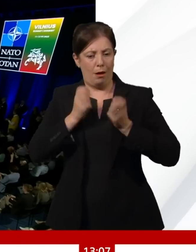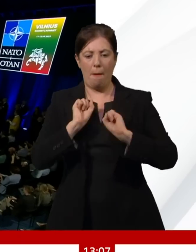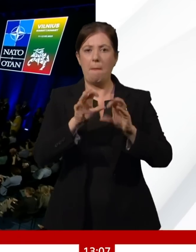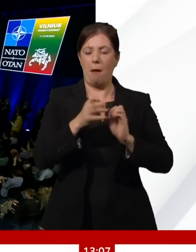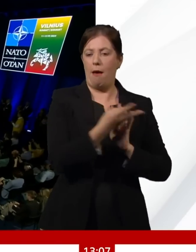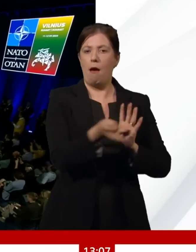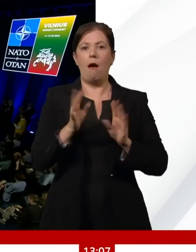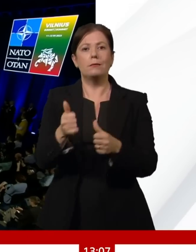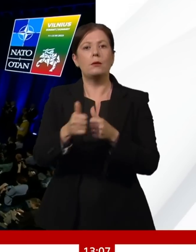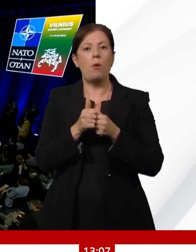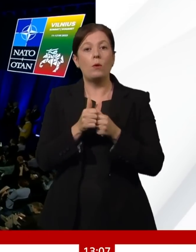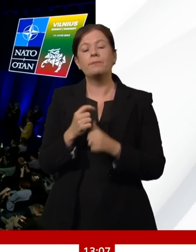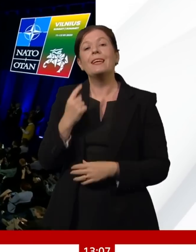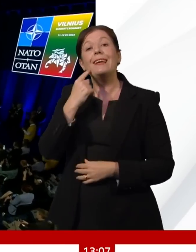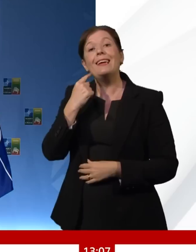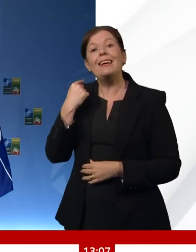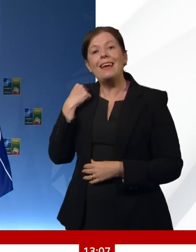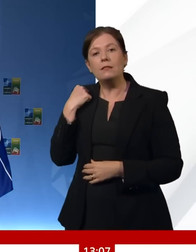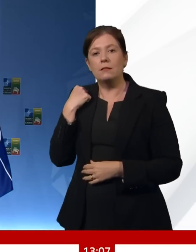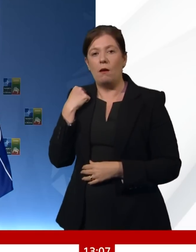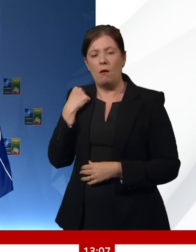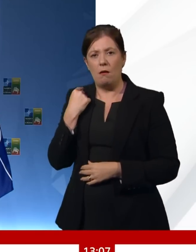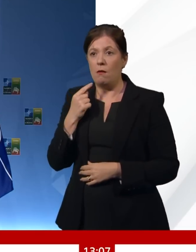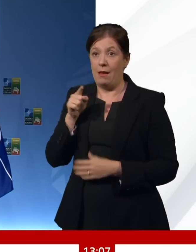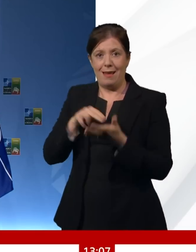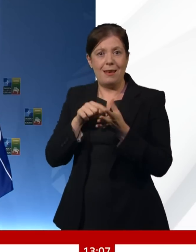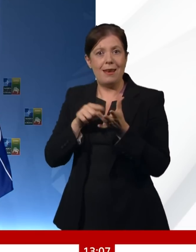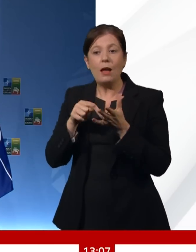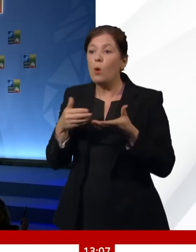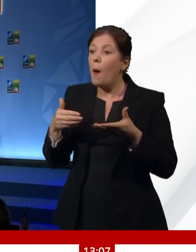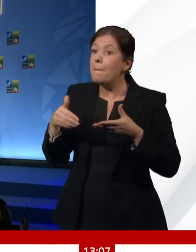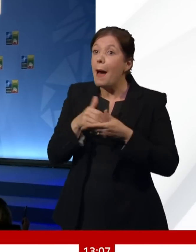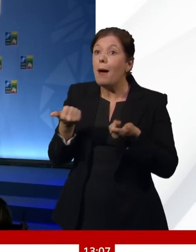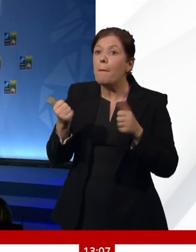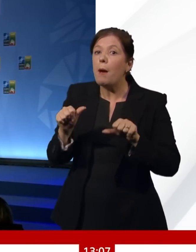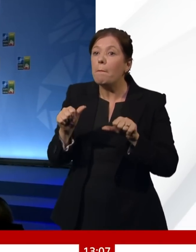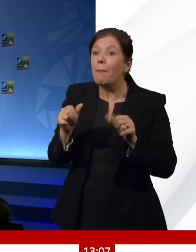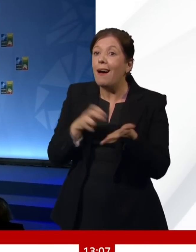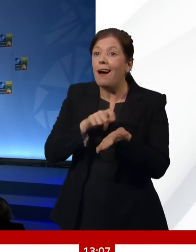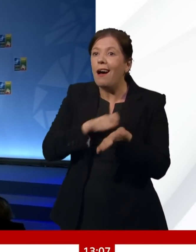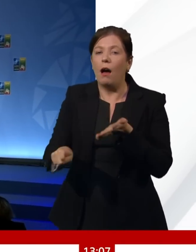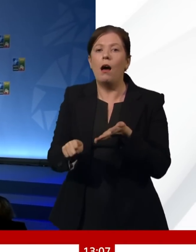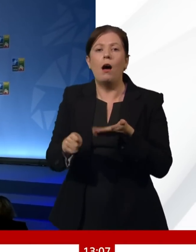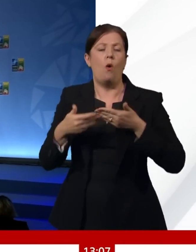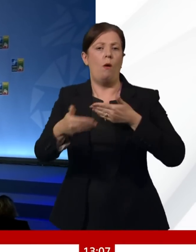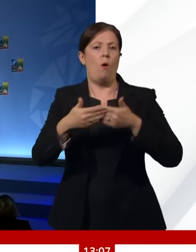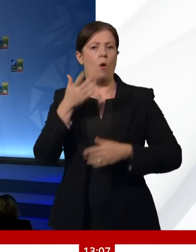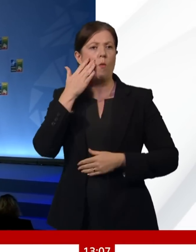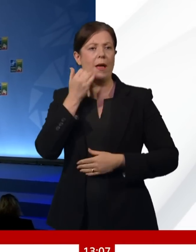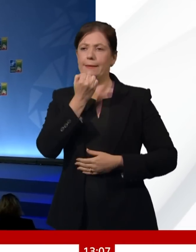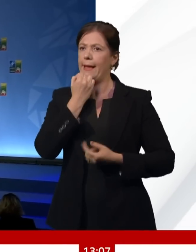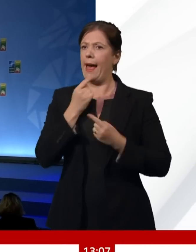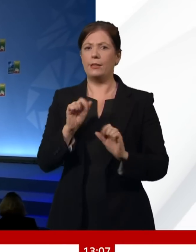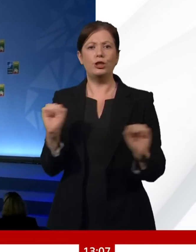Yesterday, Ukraine's leader said it was absurd NATO would not say when and how his country could join. Today, he